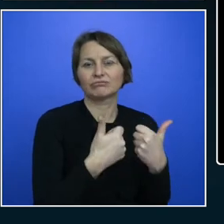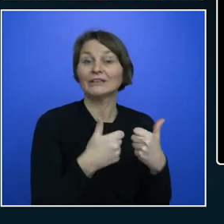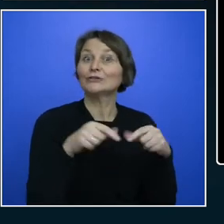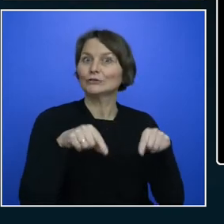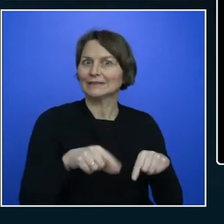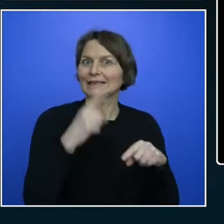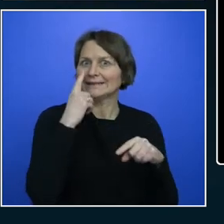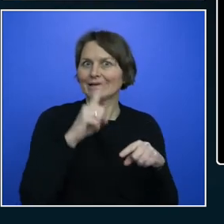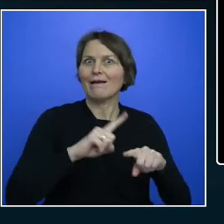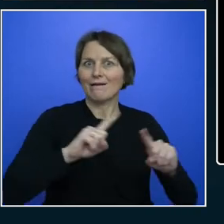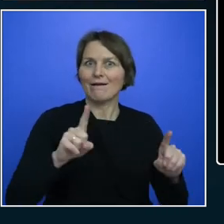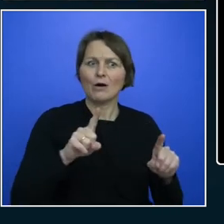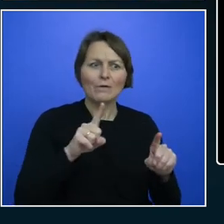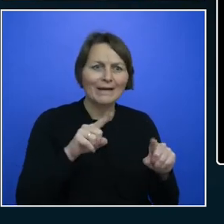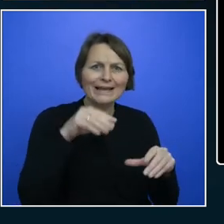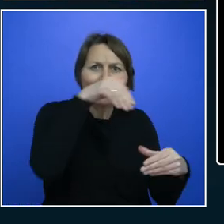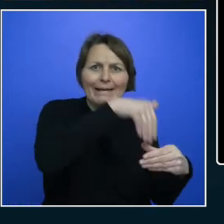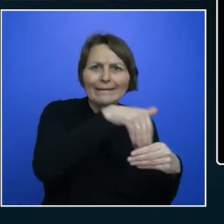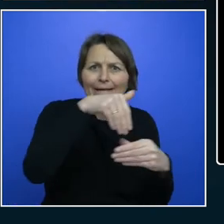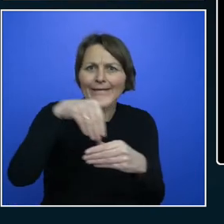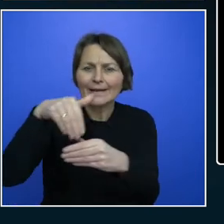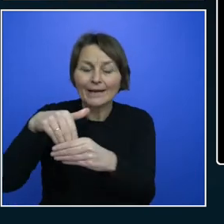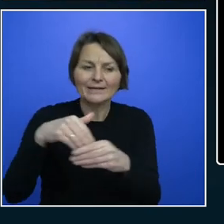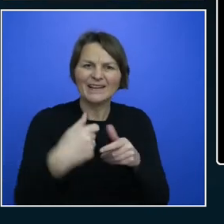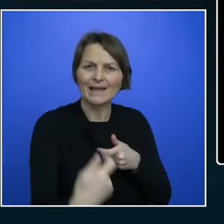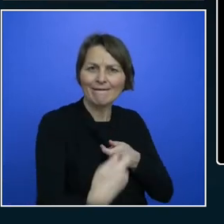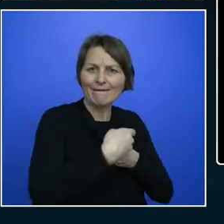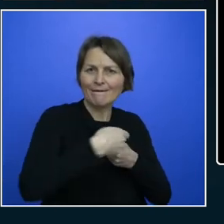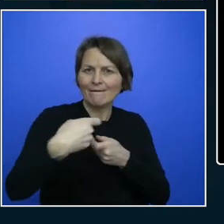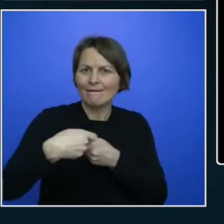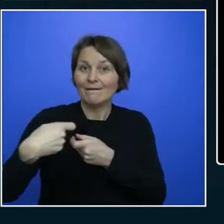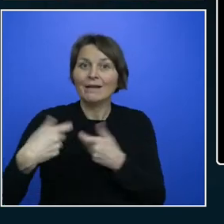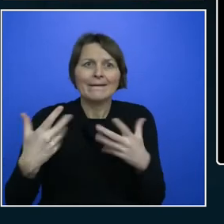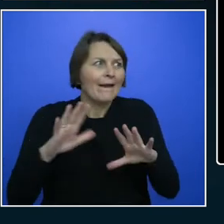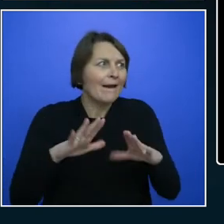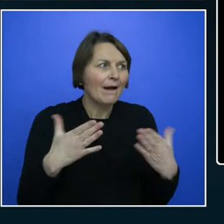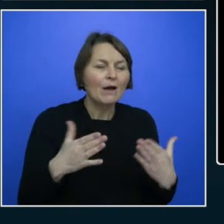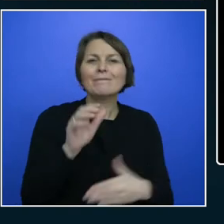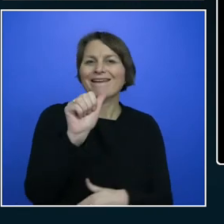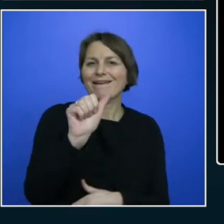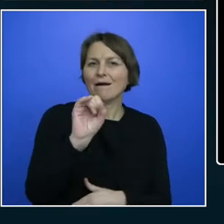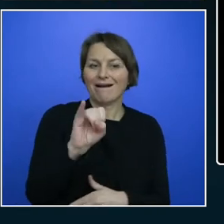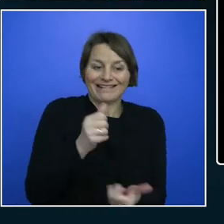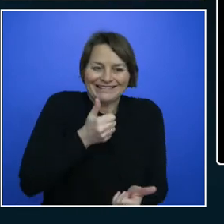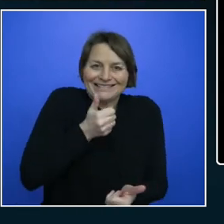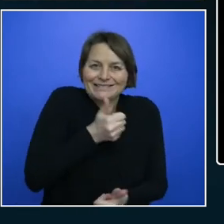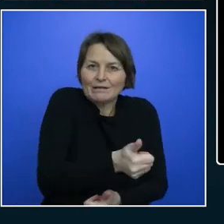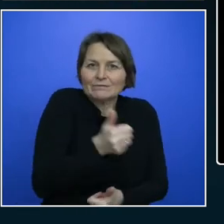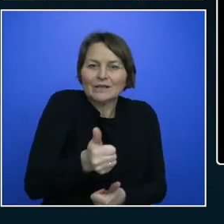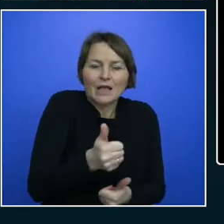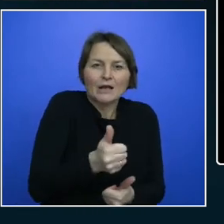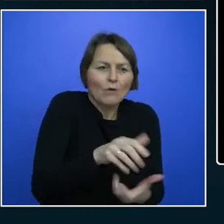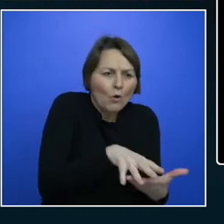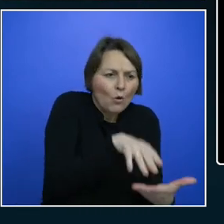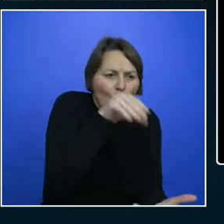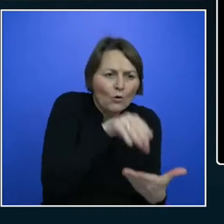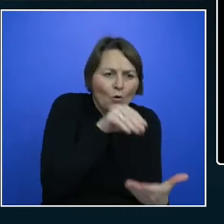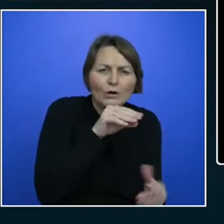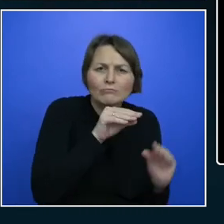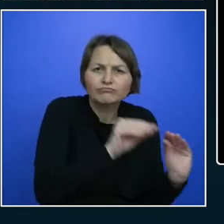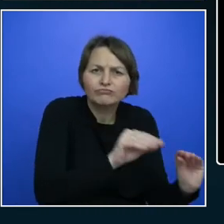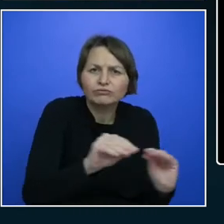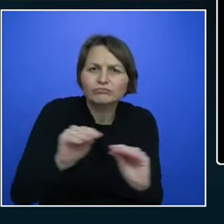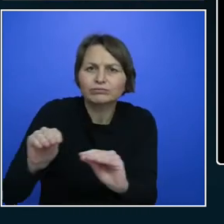extend to many, and AI adjustment. Automate, automate. Let's look at milestones now. So, yes, bolt-on right at the end.